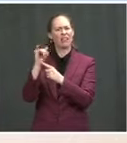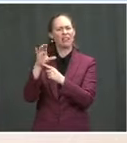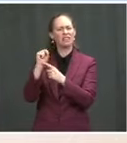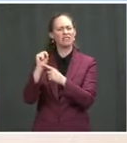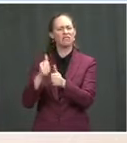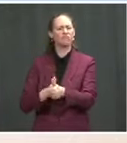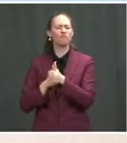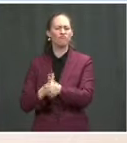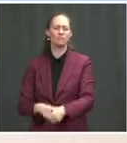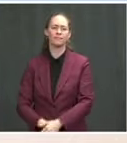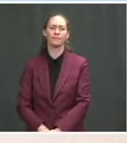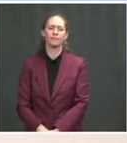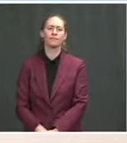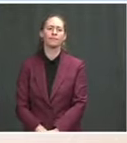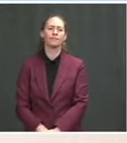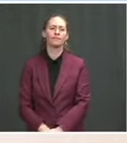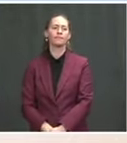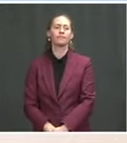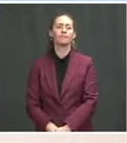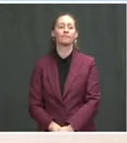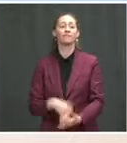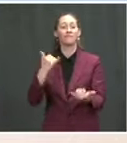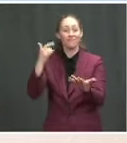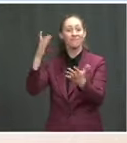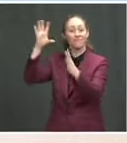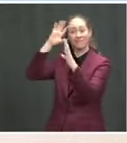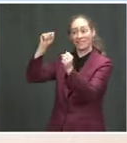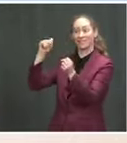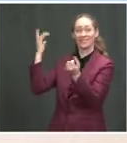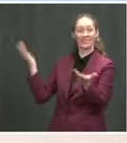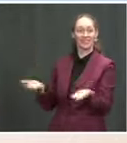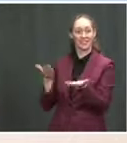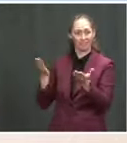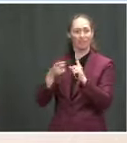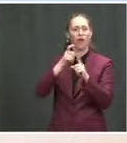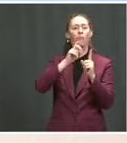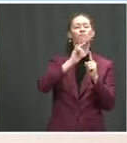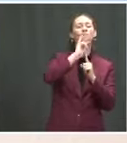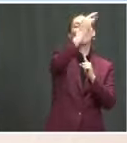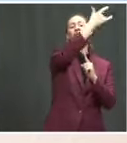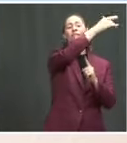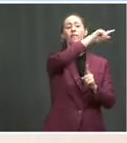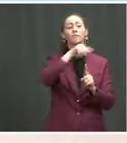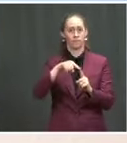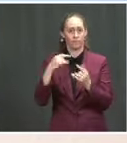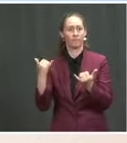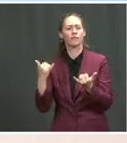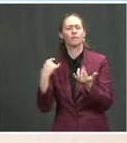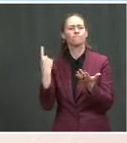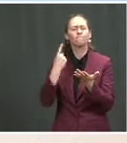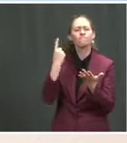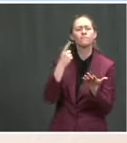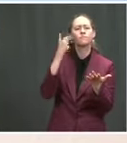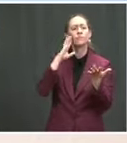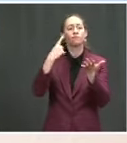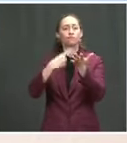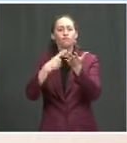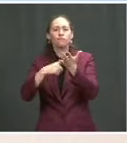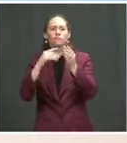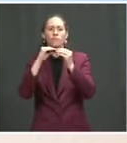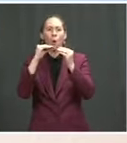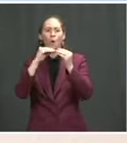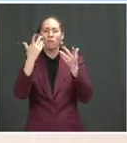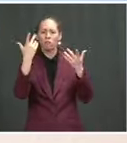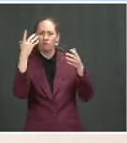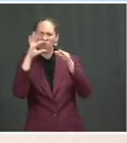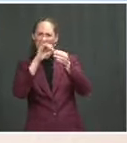With the President back from his trip, with the kind of progress you've talked about that he sees on infrastructure. Is he seeing this as an inflection